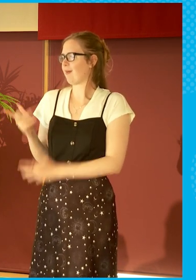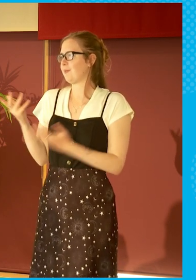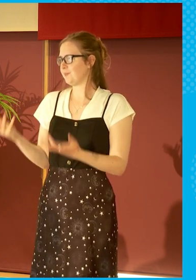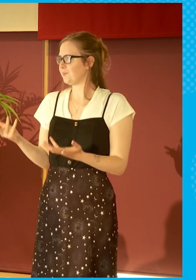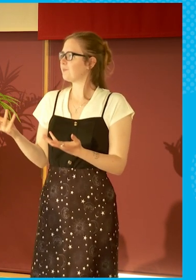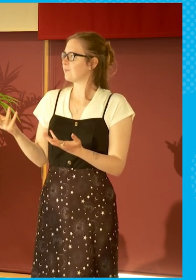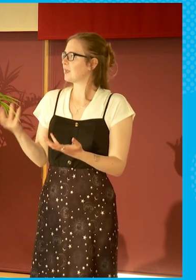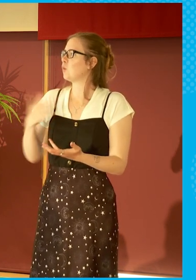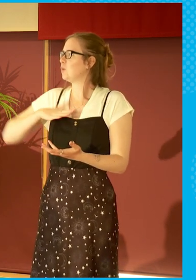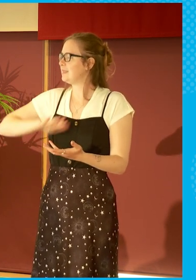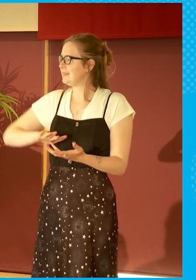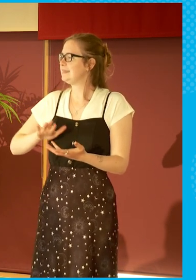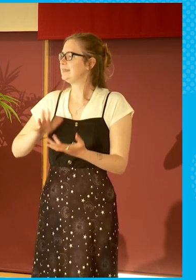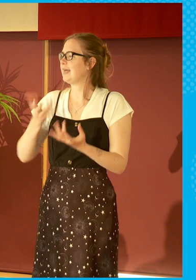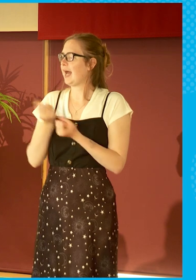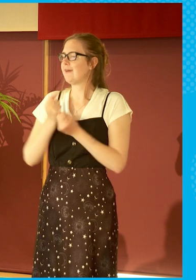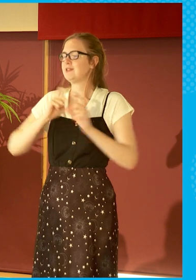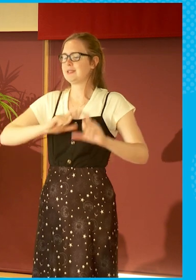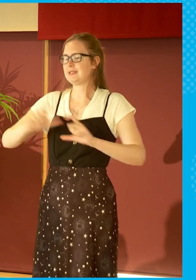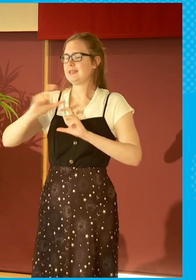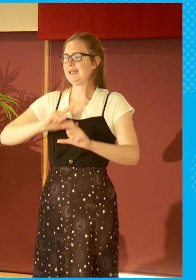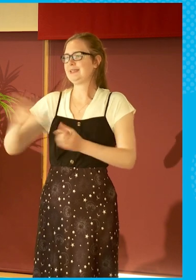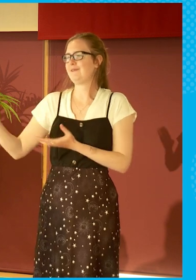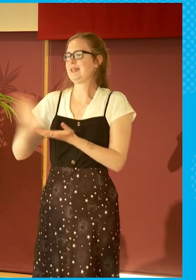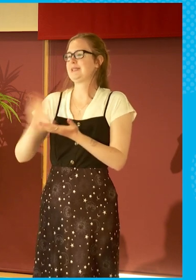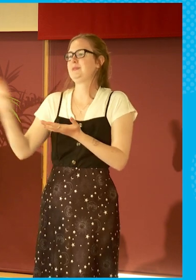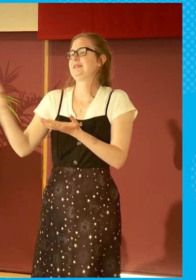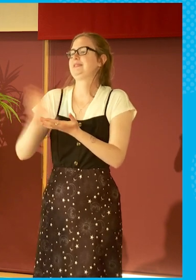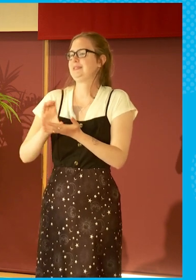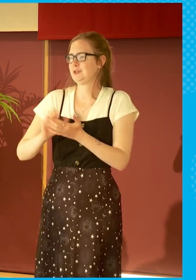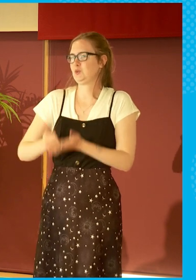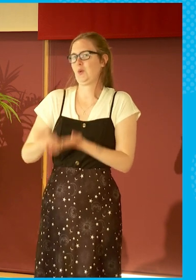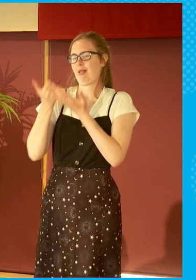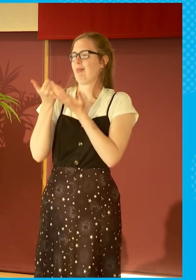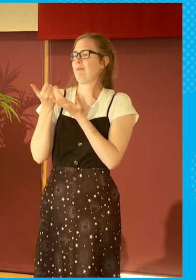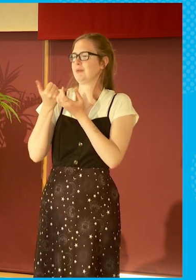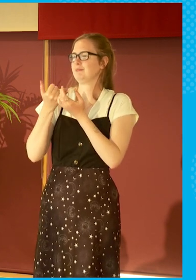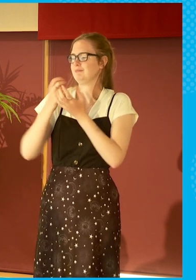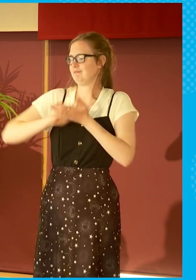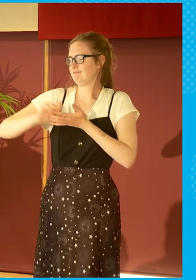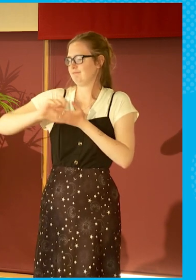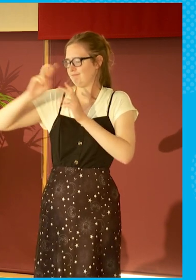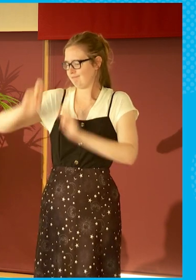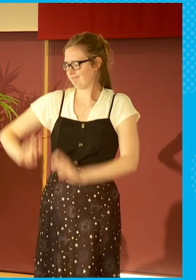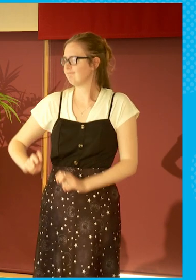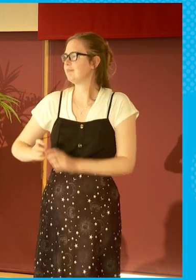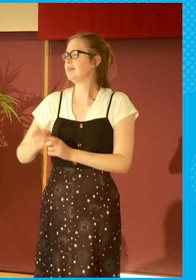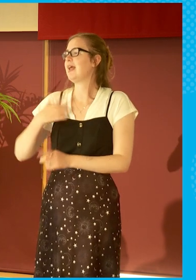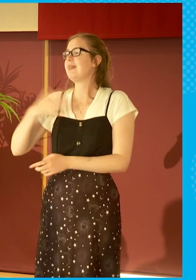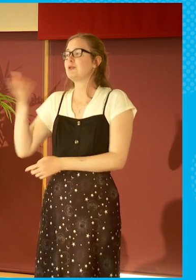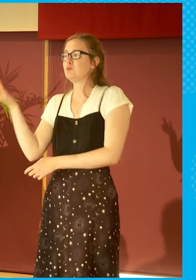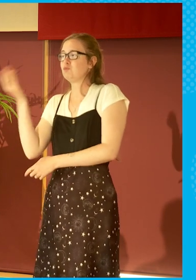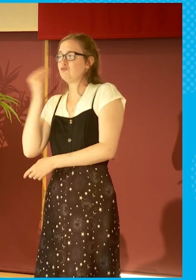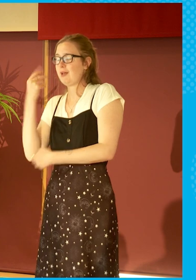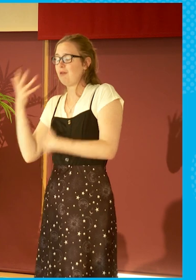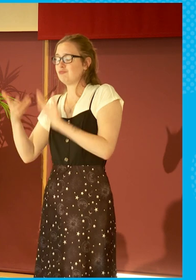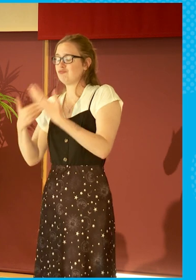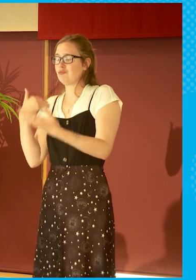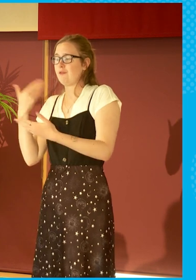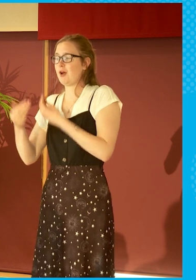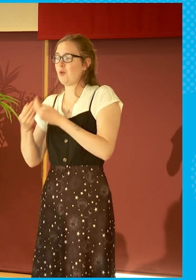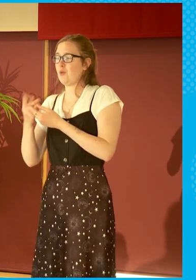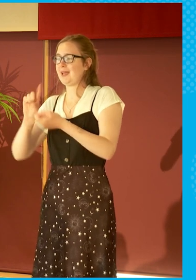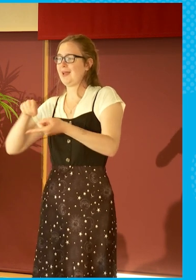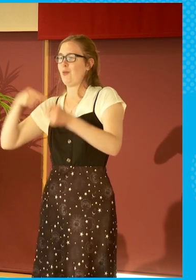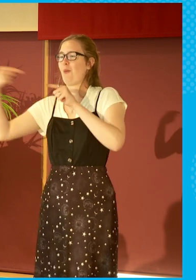sustained investment. And I think the story that we've been hearing is that we're getting the reverse